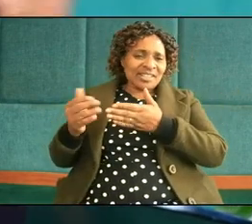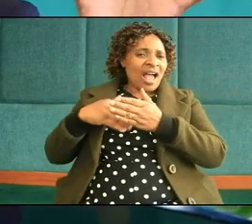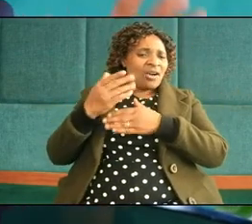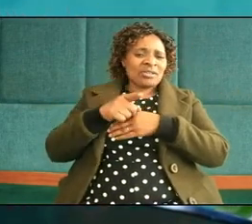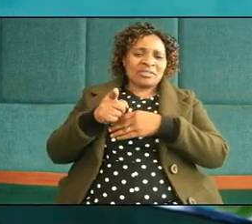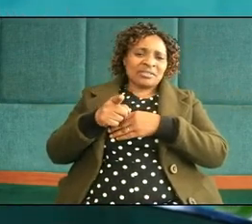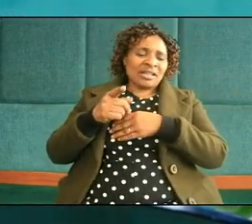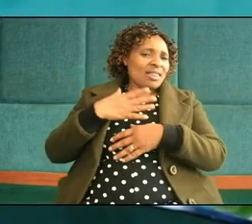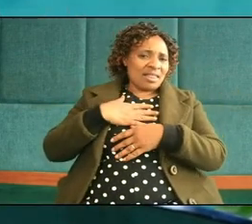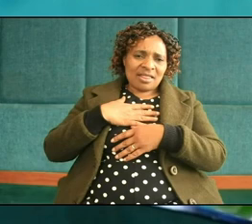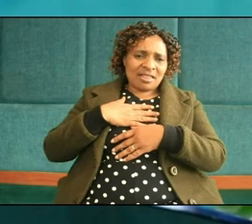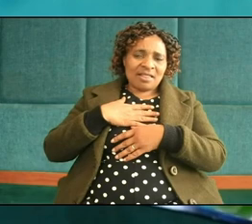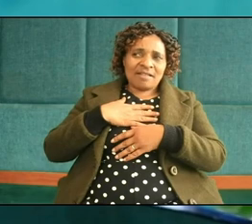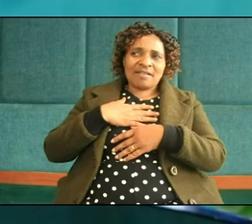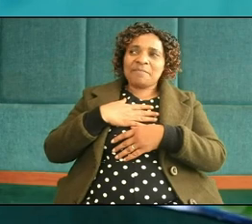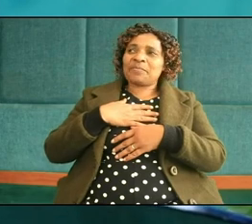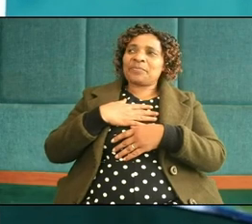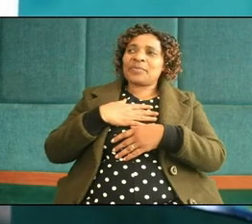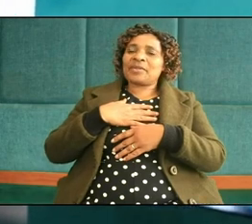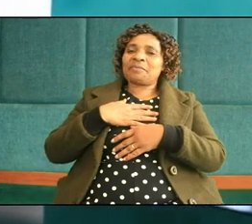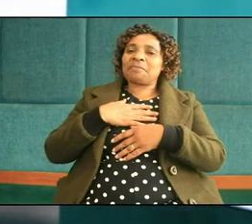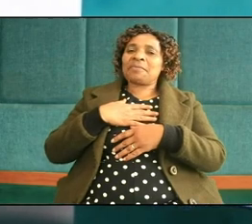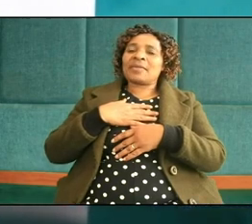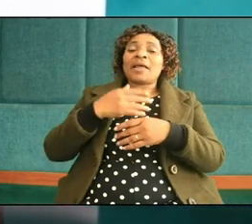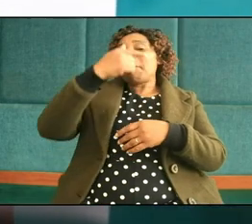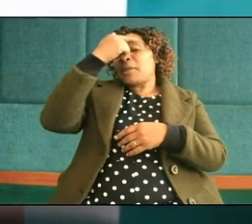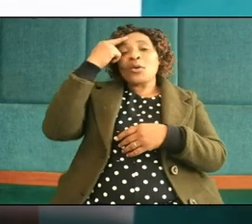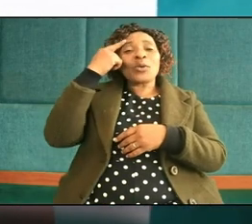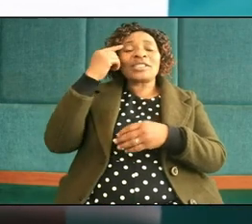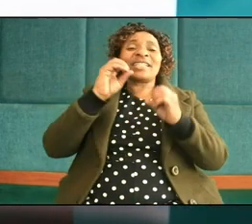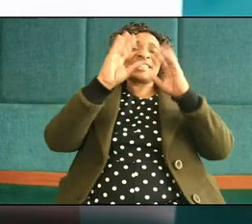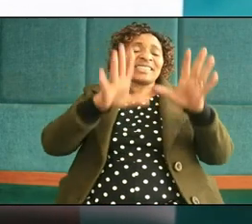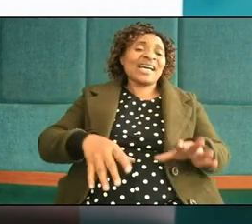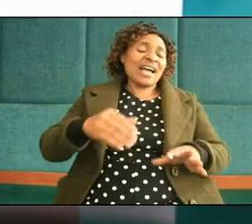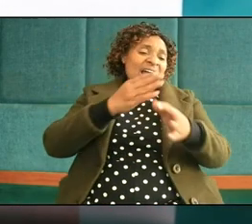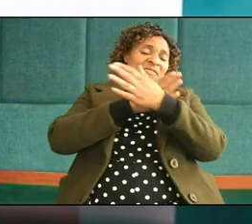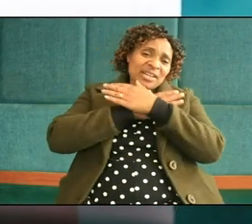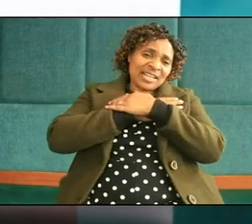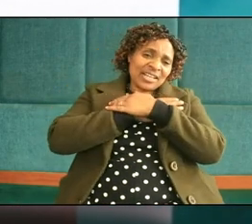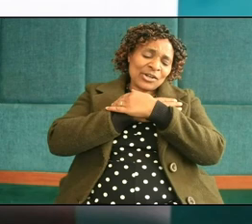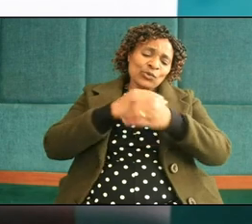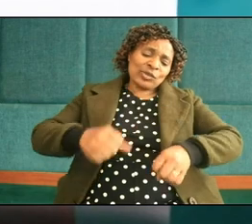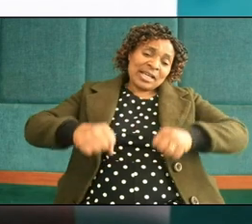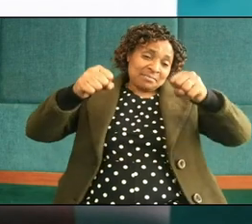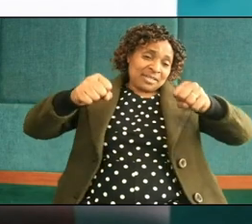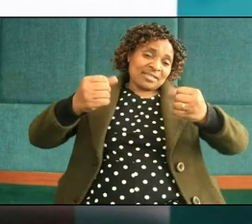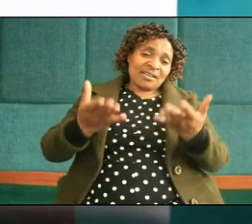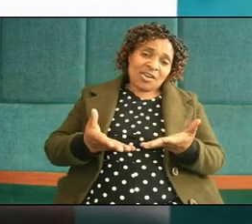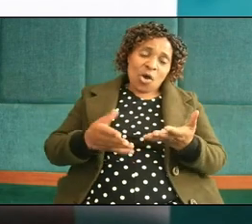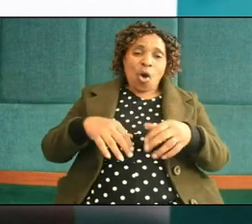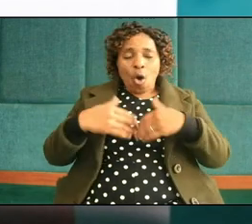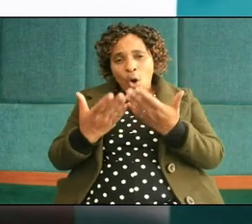oh it has just happened because the teacher is a friend to the head master or the